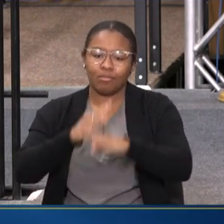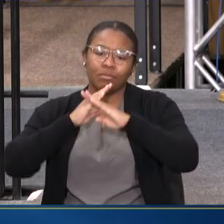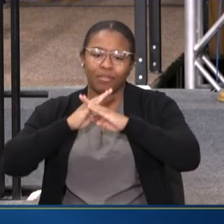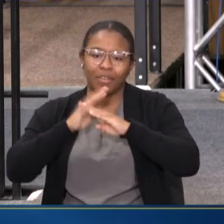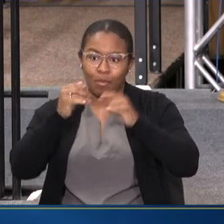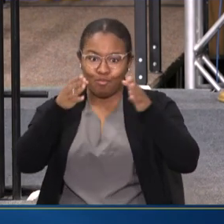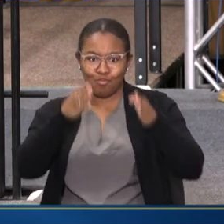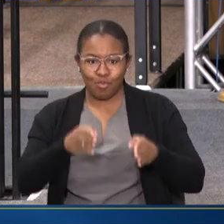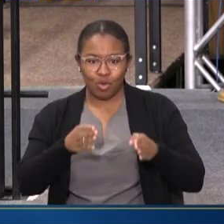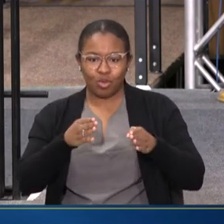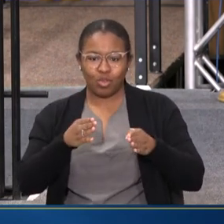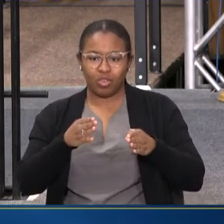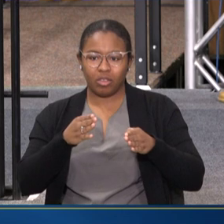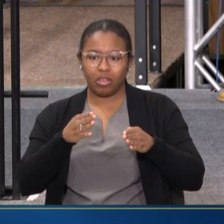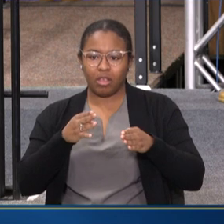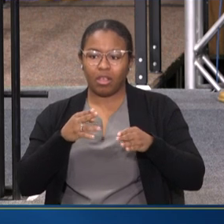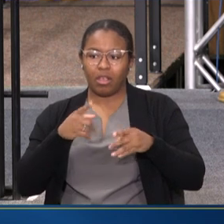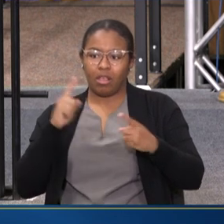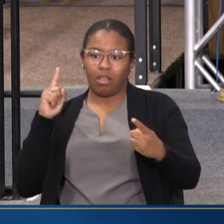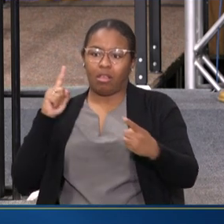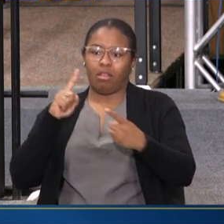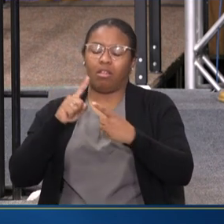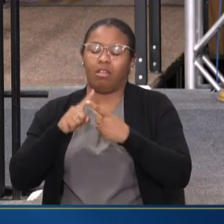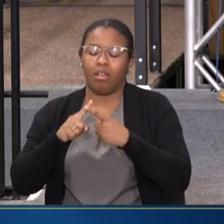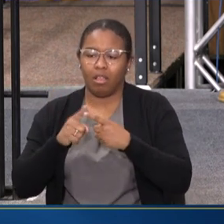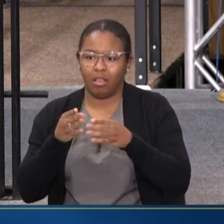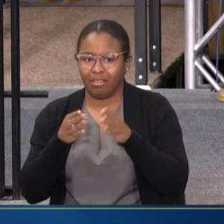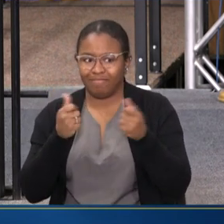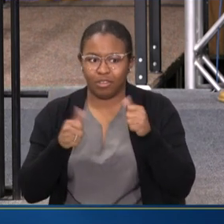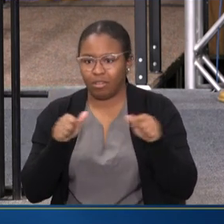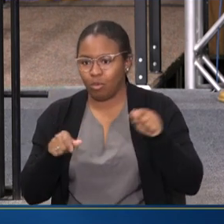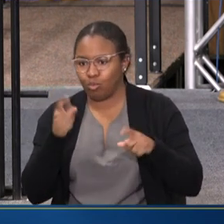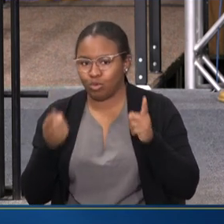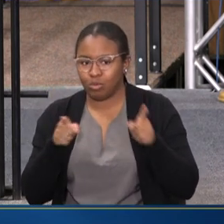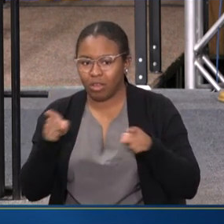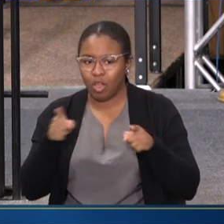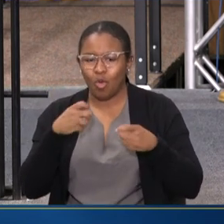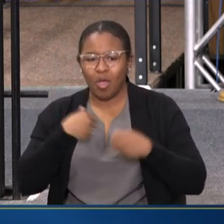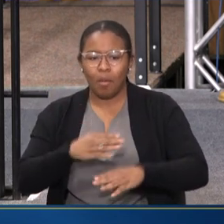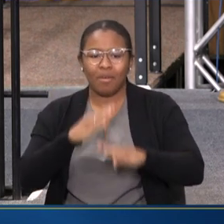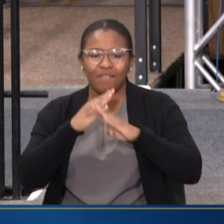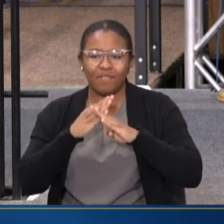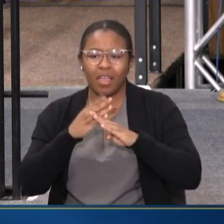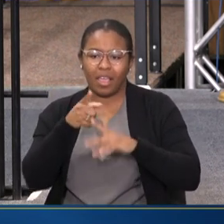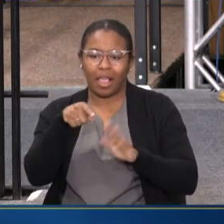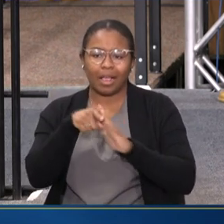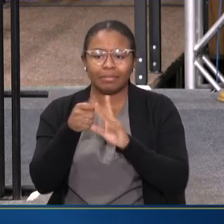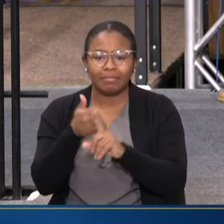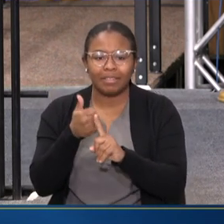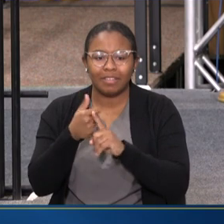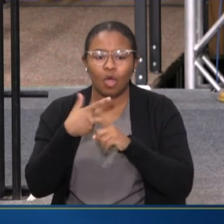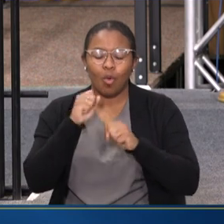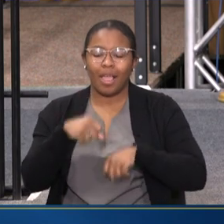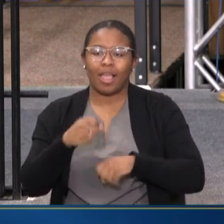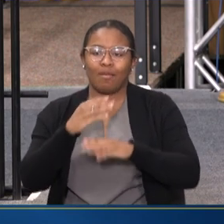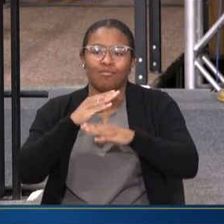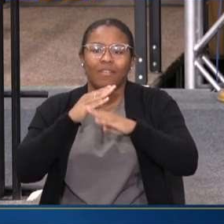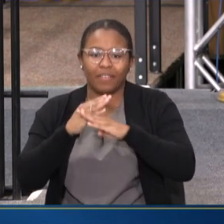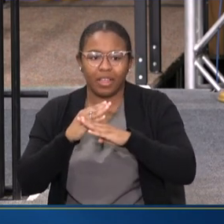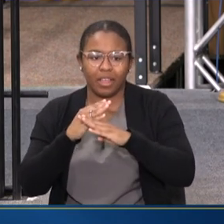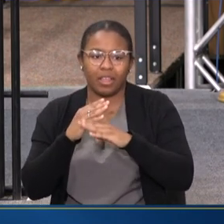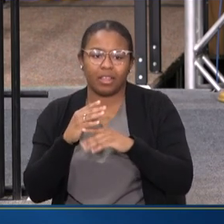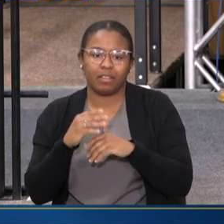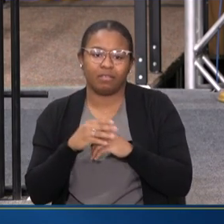PERSON FROM GETTING TO THAT FORK IN THE ROAD. WE CAN PREVENT THE LOSS OF THAT LOVED ONE. WE CAN PREVENT SOMEONE HAVING